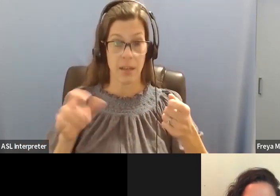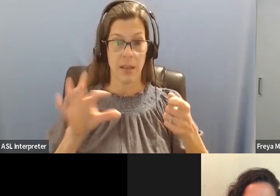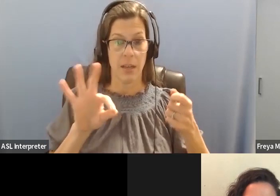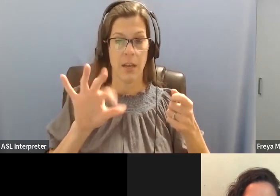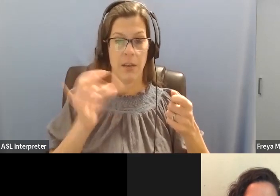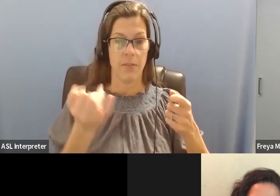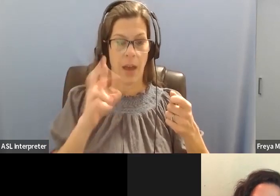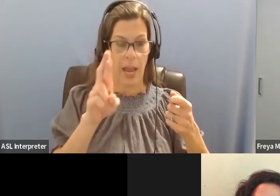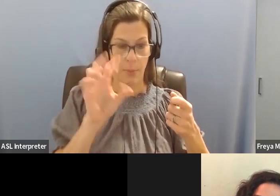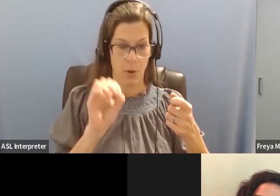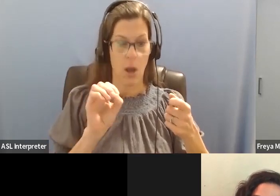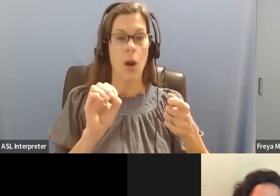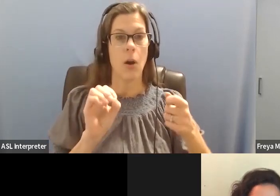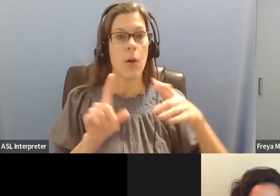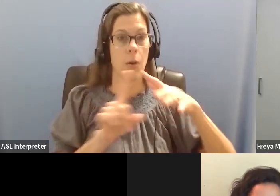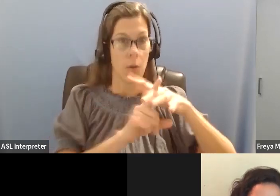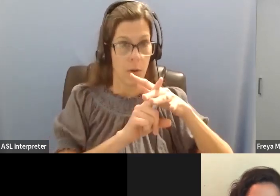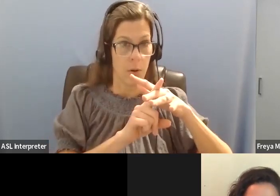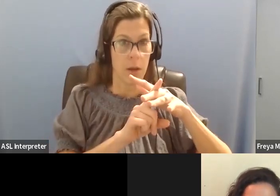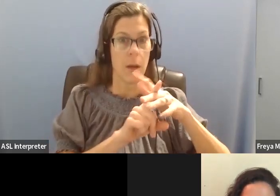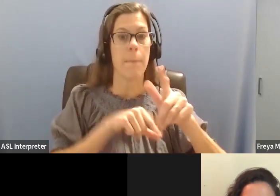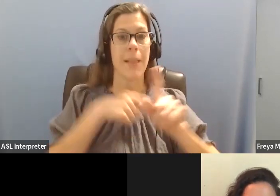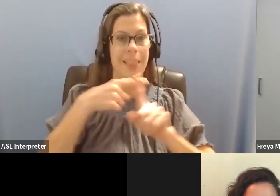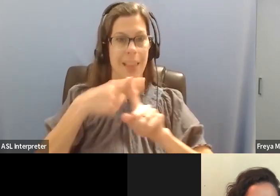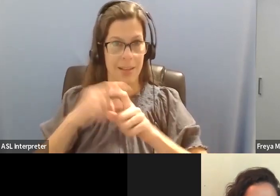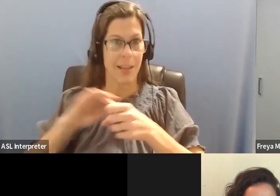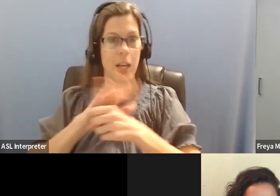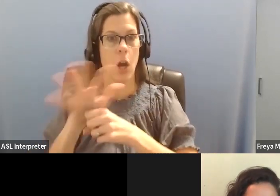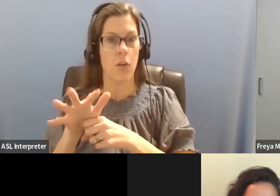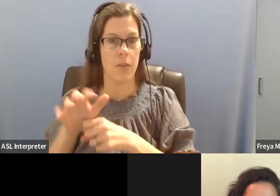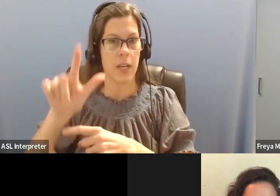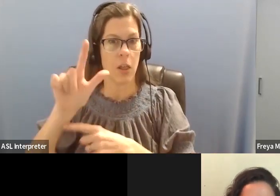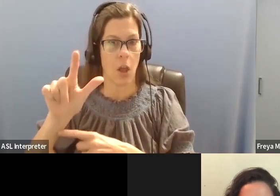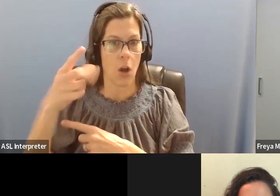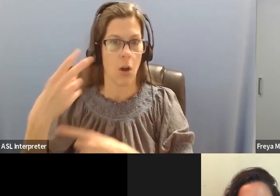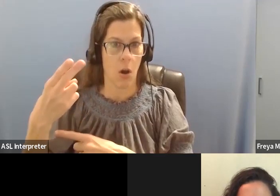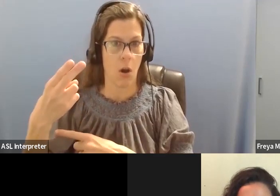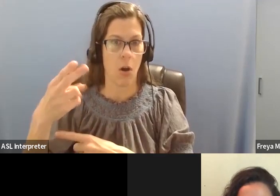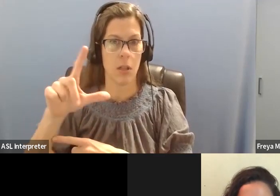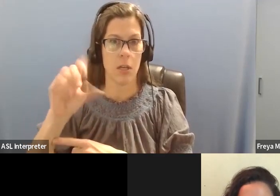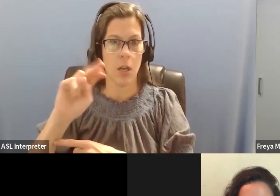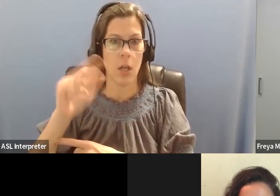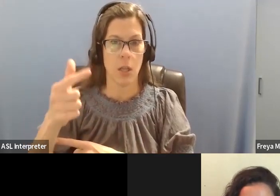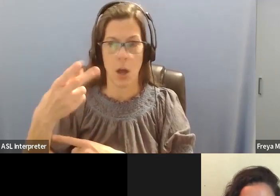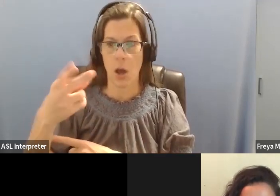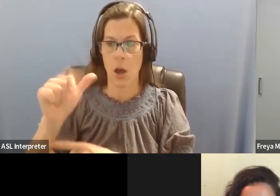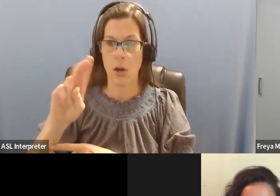So I deal with a lot of pain. I deal with a lot of joint problems. Like I have this